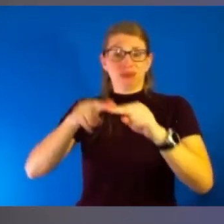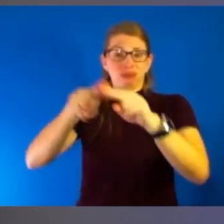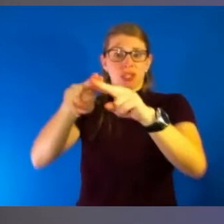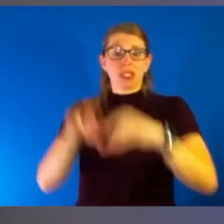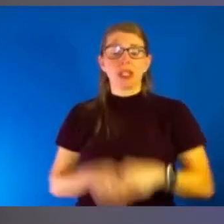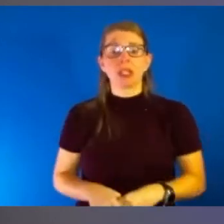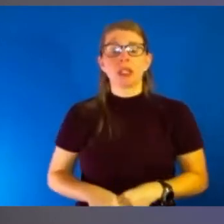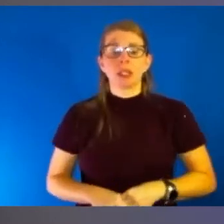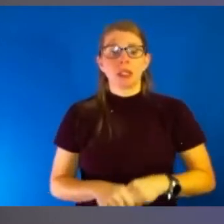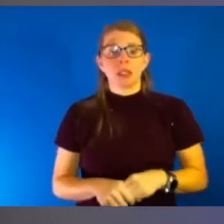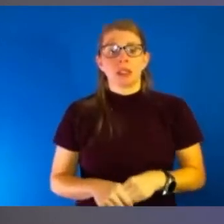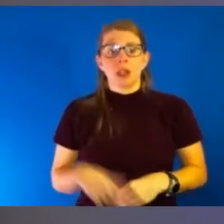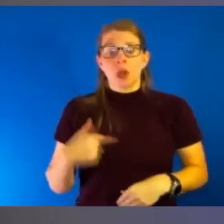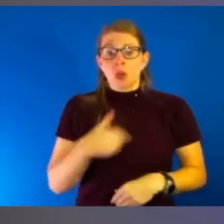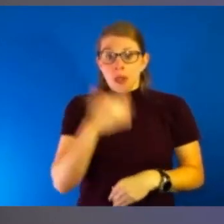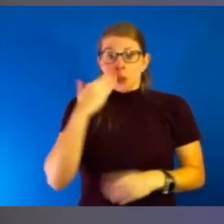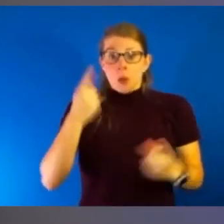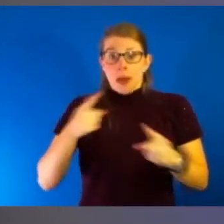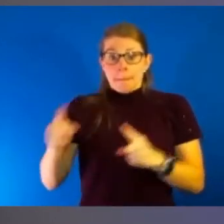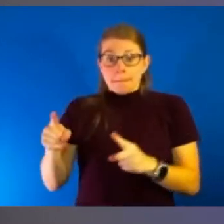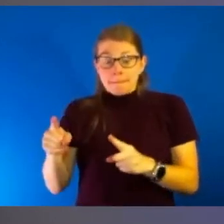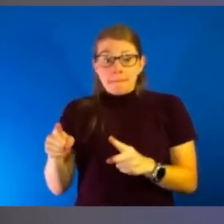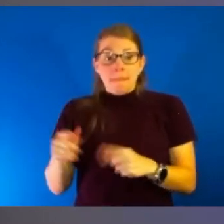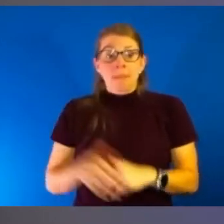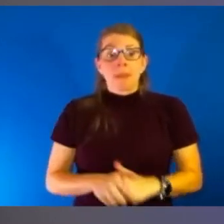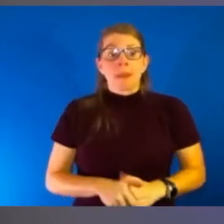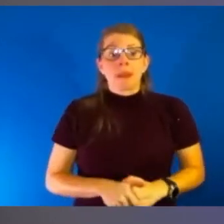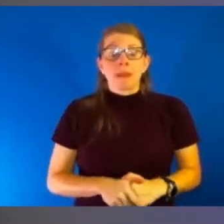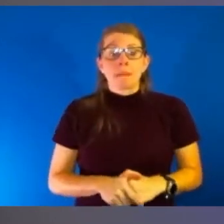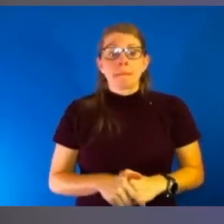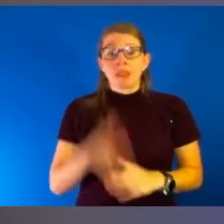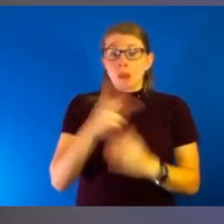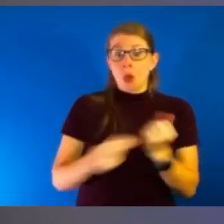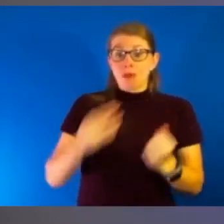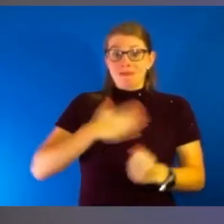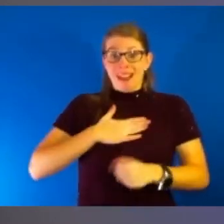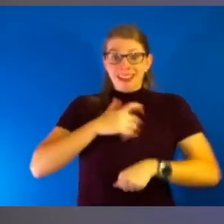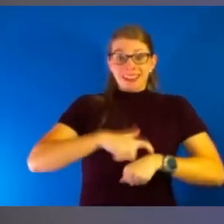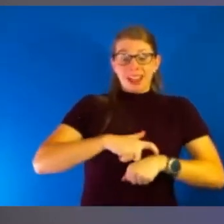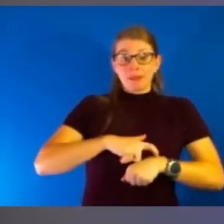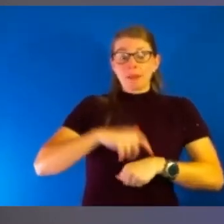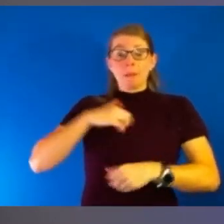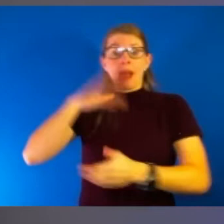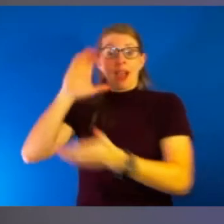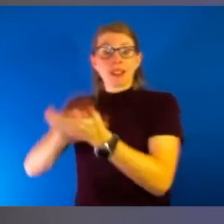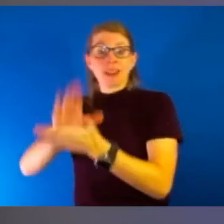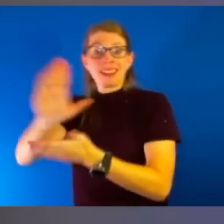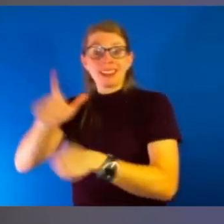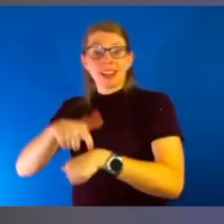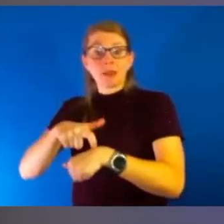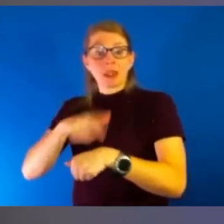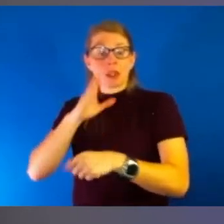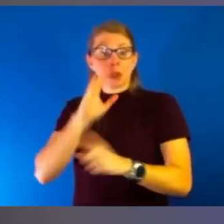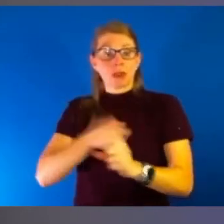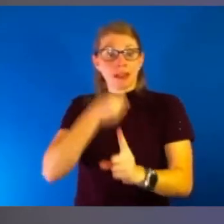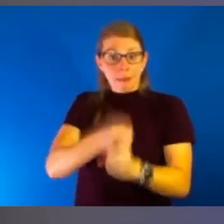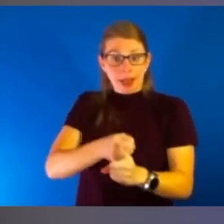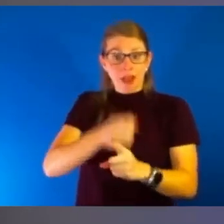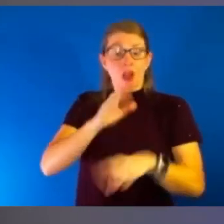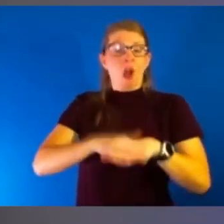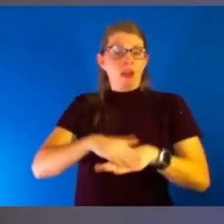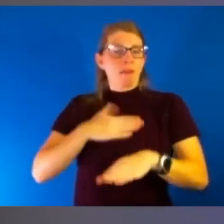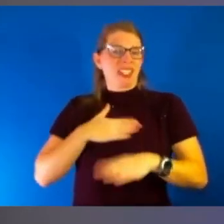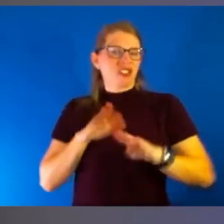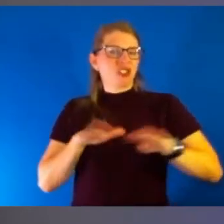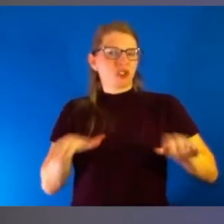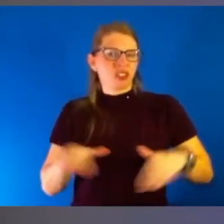we knew was coming in terms of both my time and my husband's time, and honestly, the impact on my children. And so